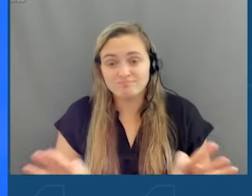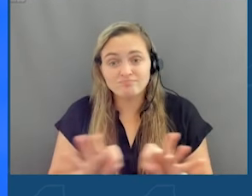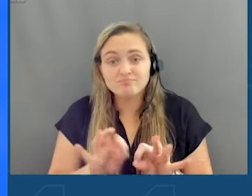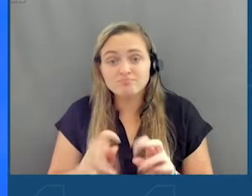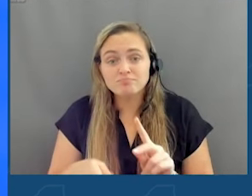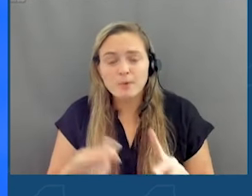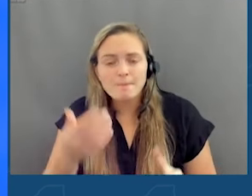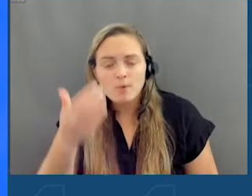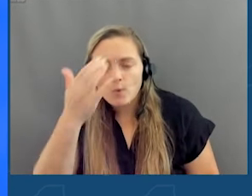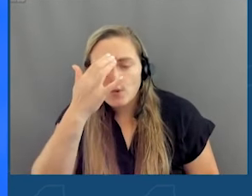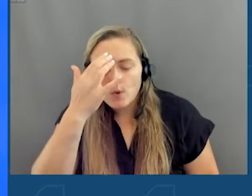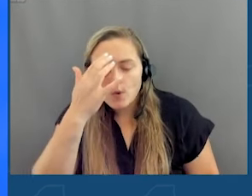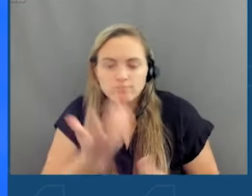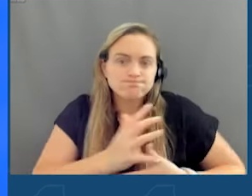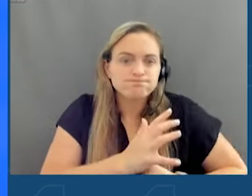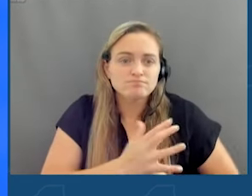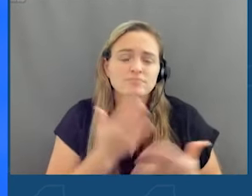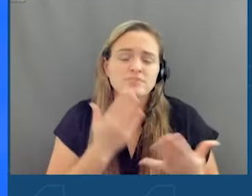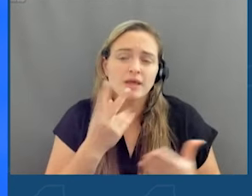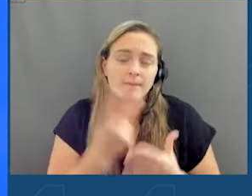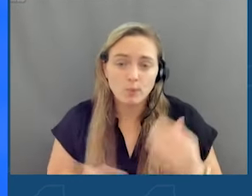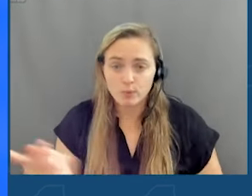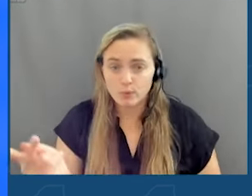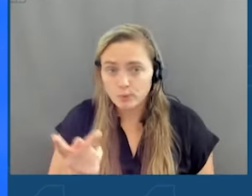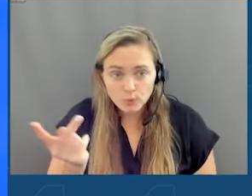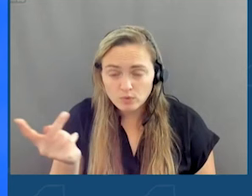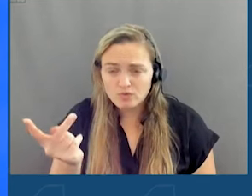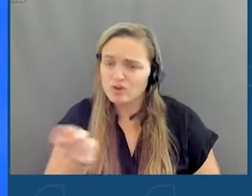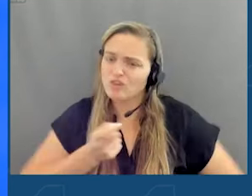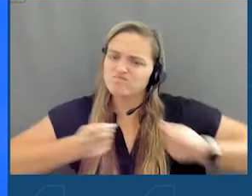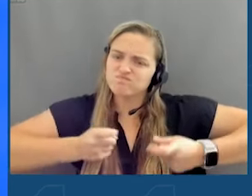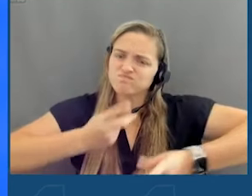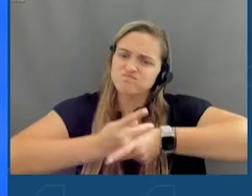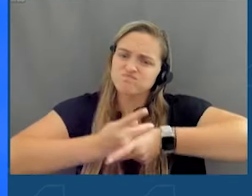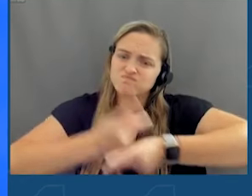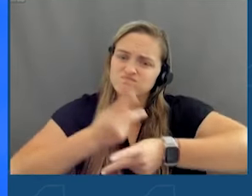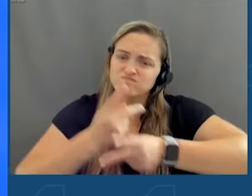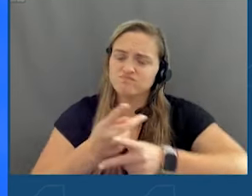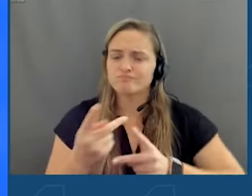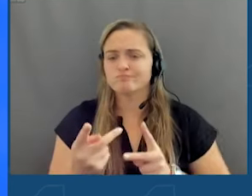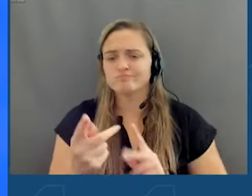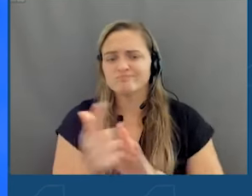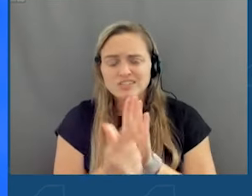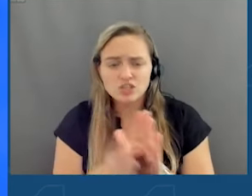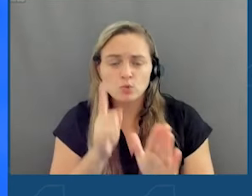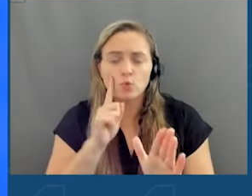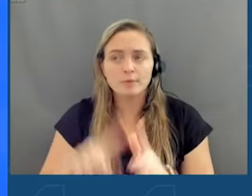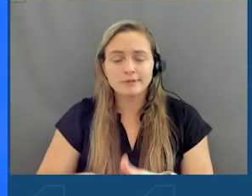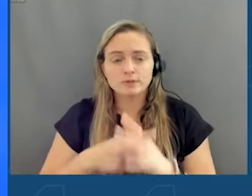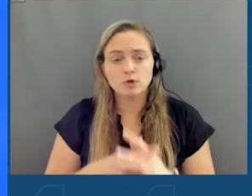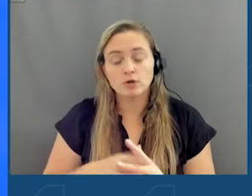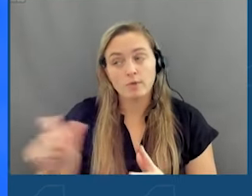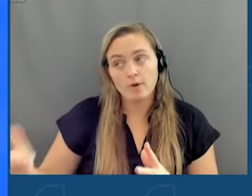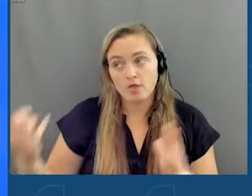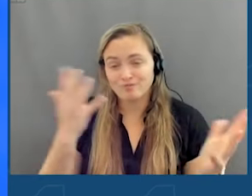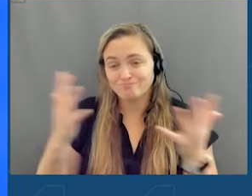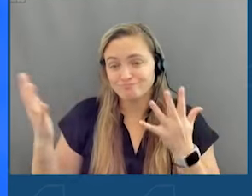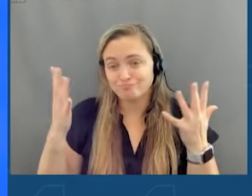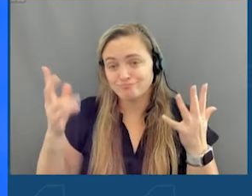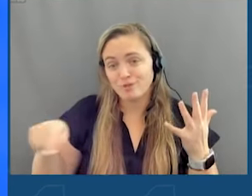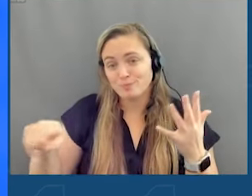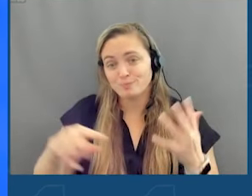our priorities. So I want to thank both of you for being the champions and sponsors of legislation that will be introduced. Let's give them another round of applause as well.